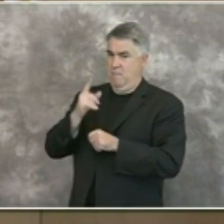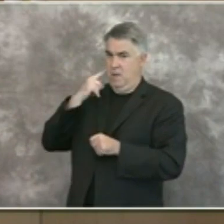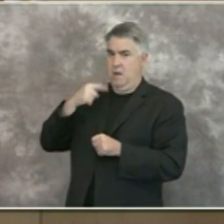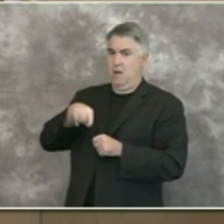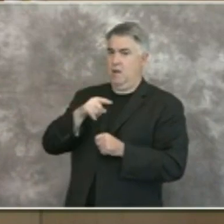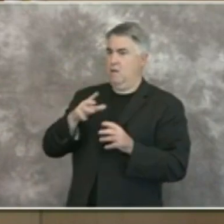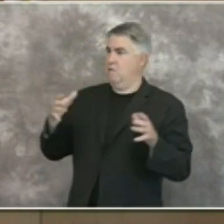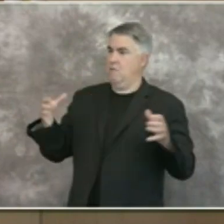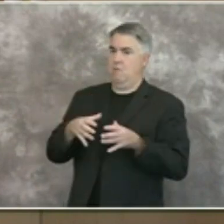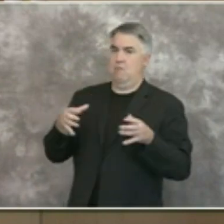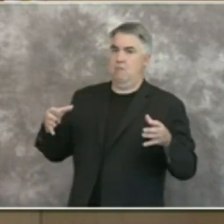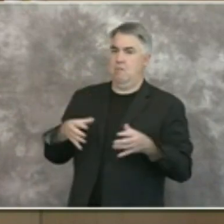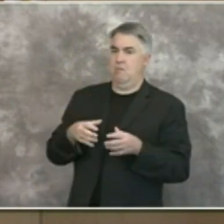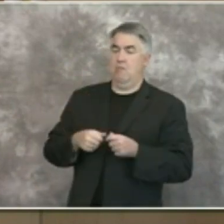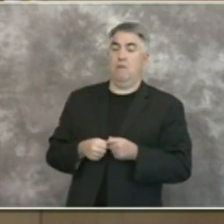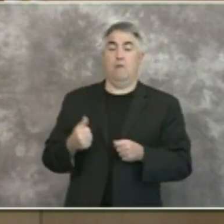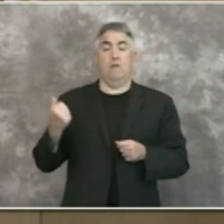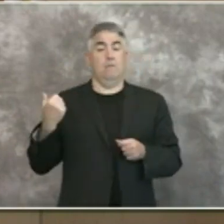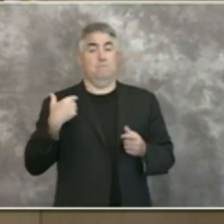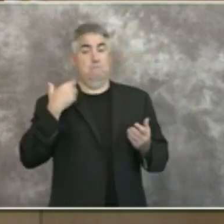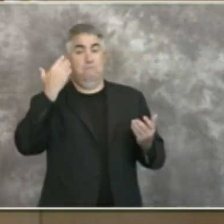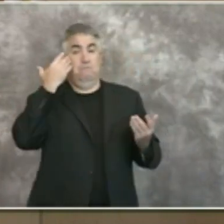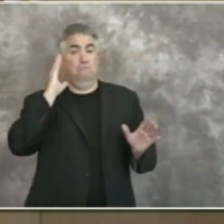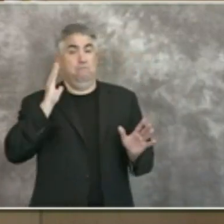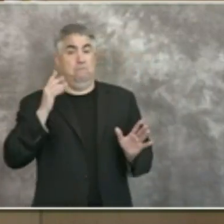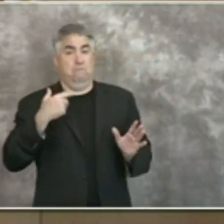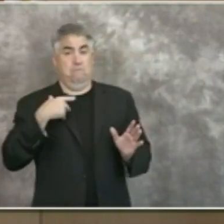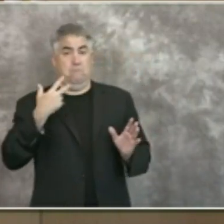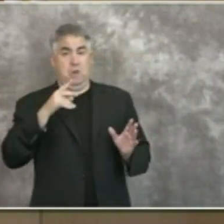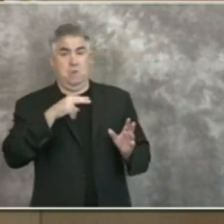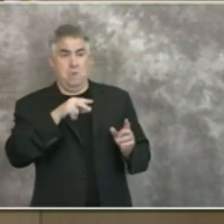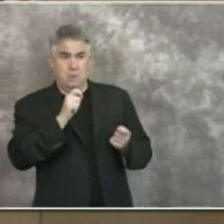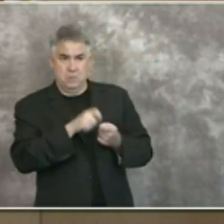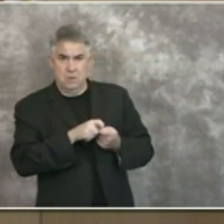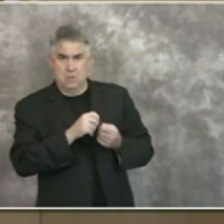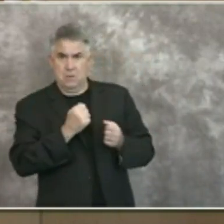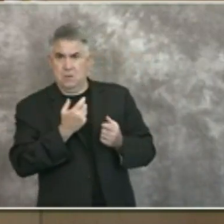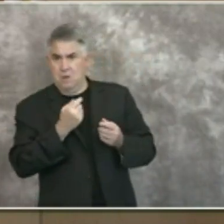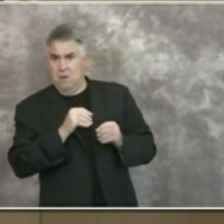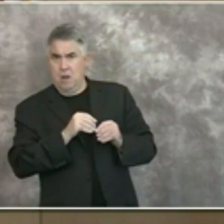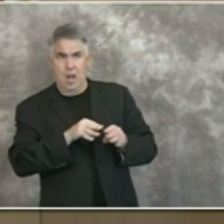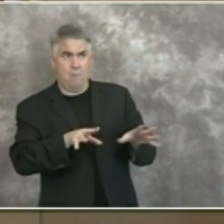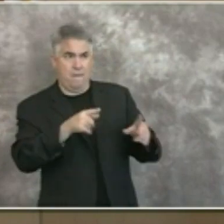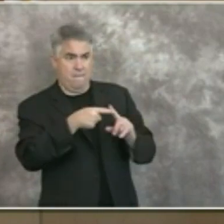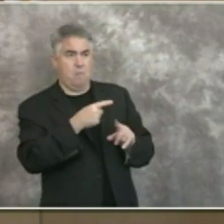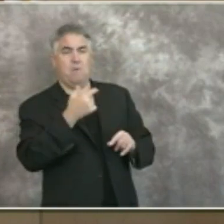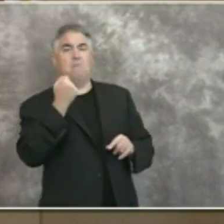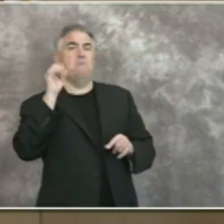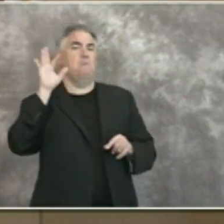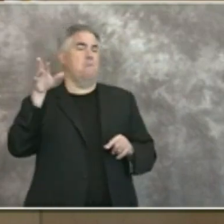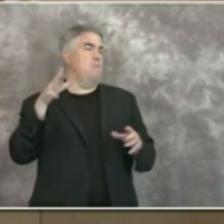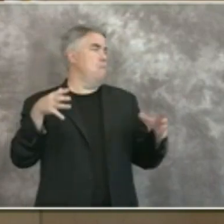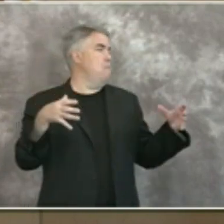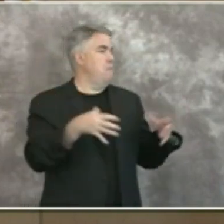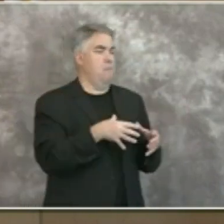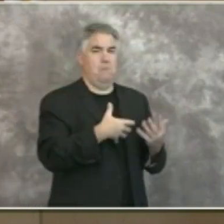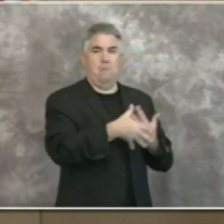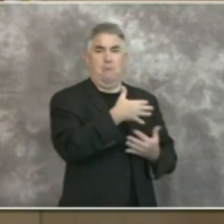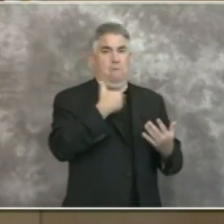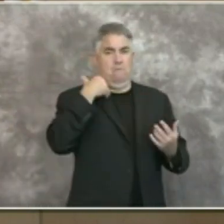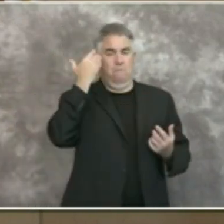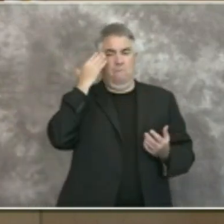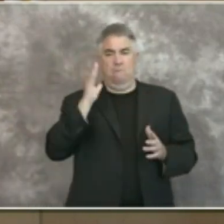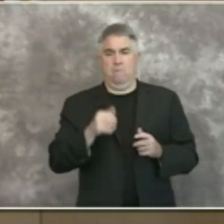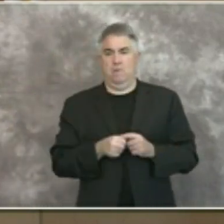am not aware we are not aware of any uh specific uh outbreaks or spikes in the number of cases as it